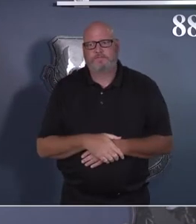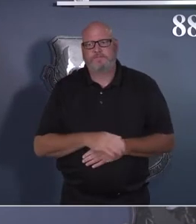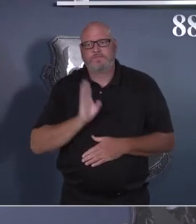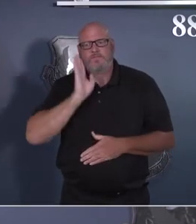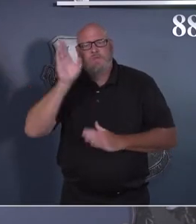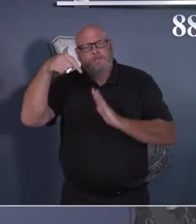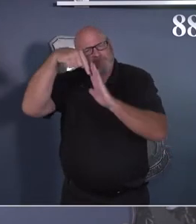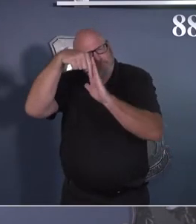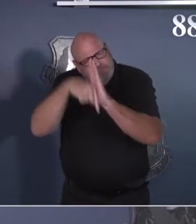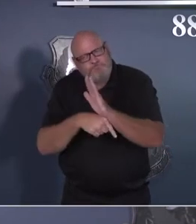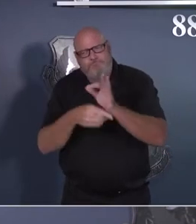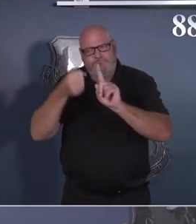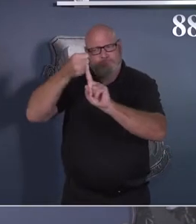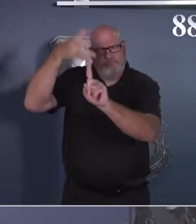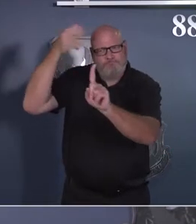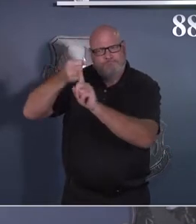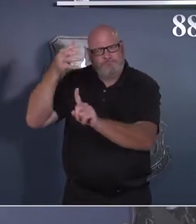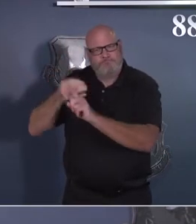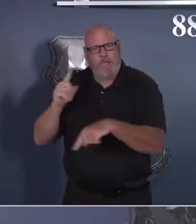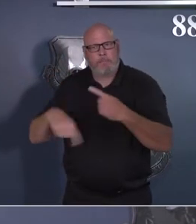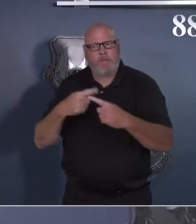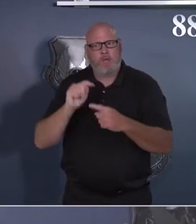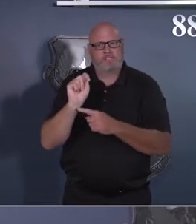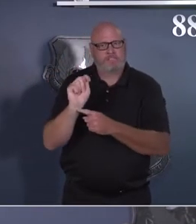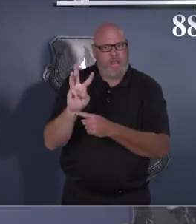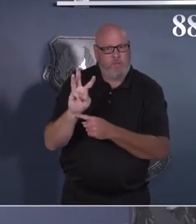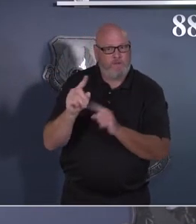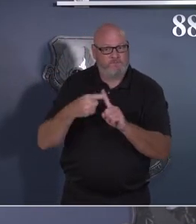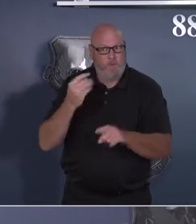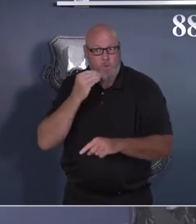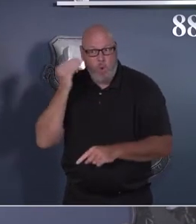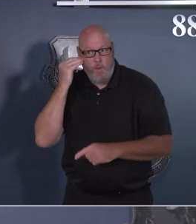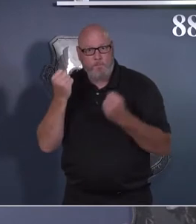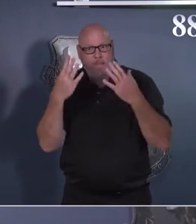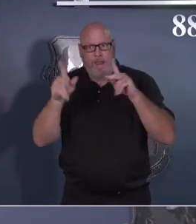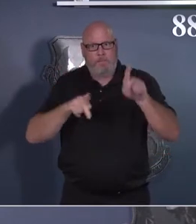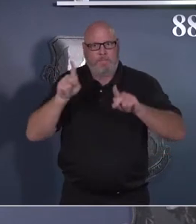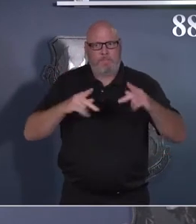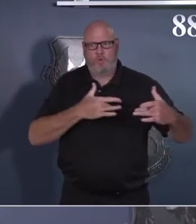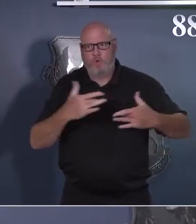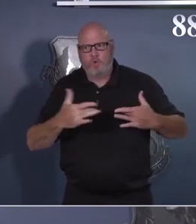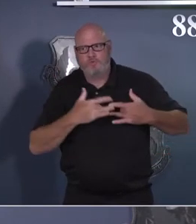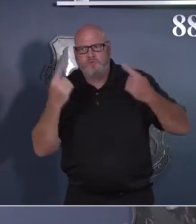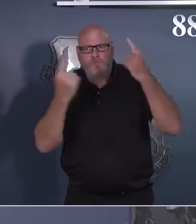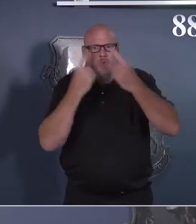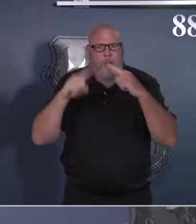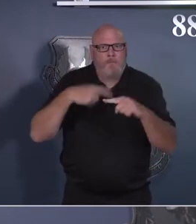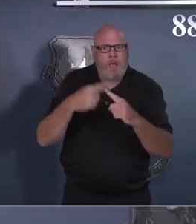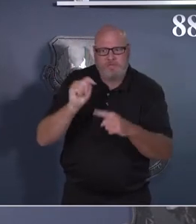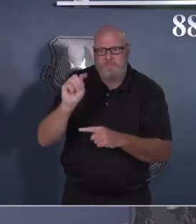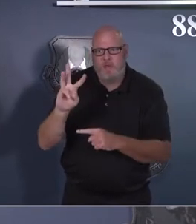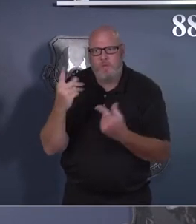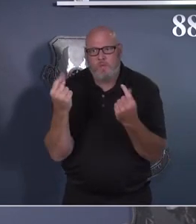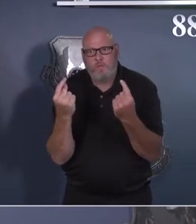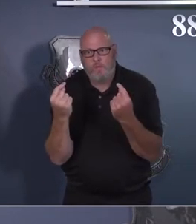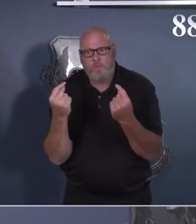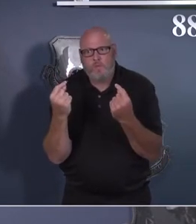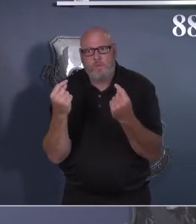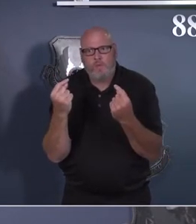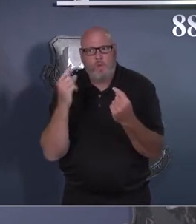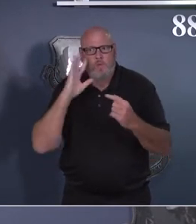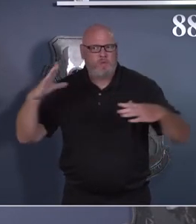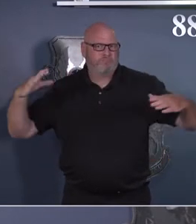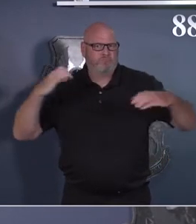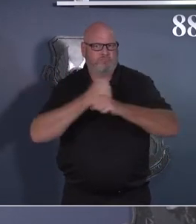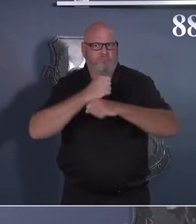question that is on everybody's mind, and then kind of wrap things up and tell you where we're going. Before we get there, though, I'd ask you to